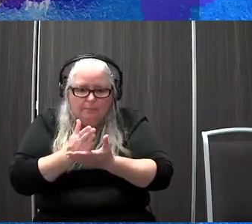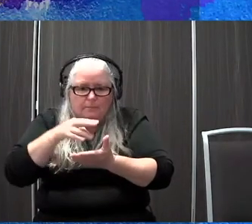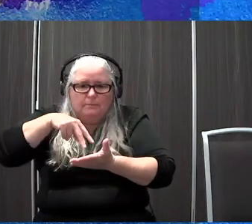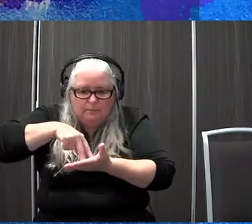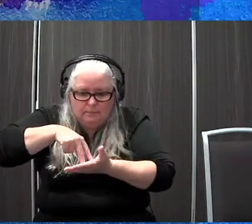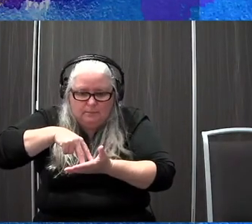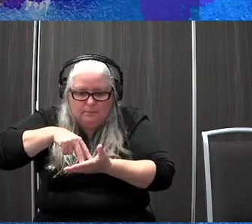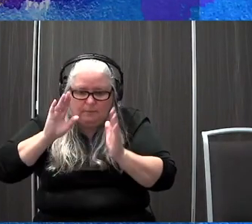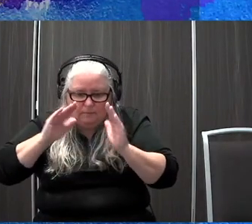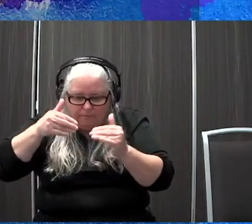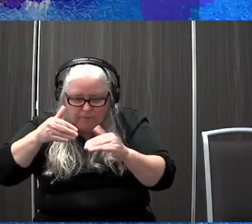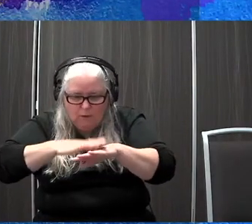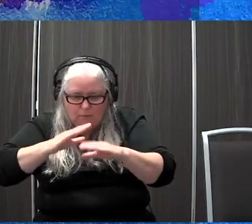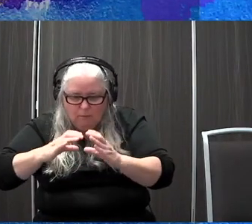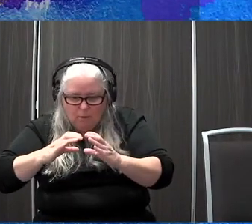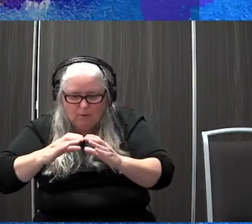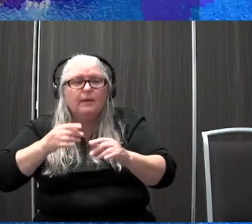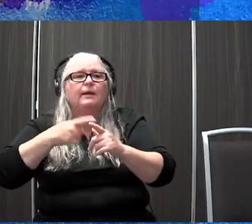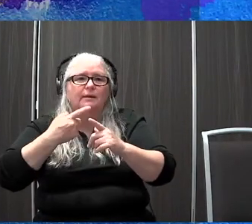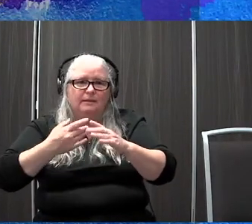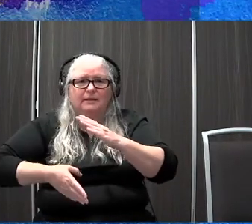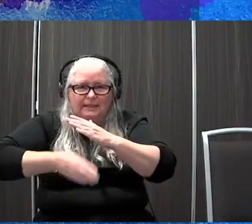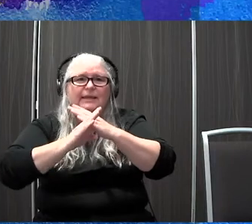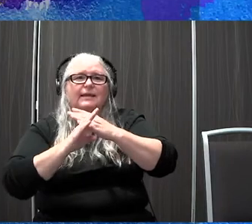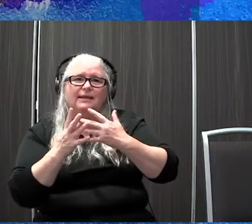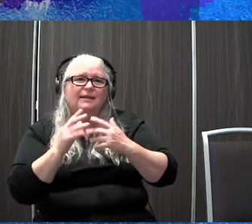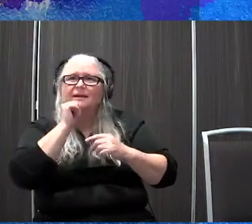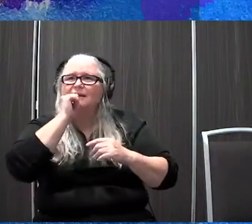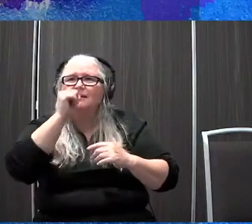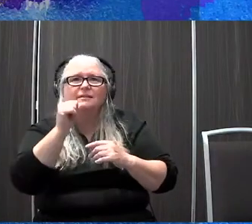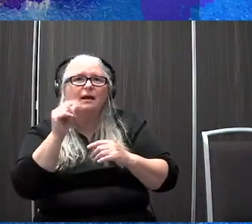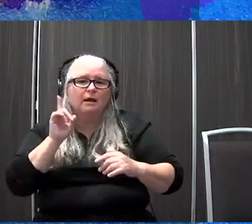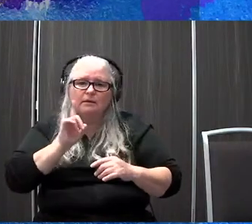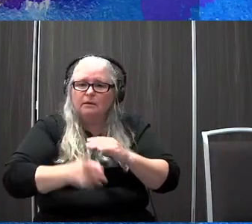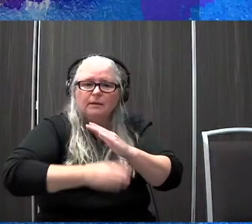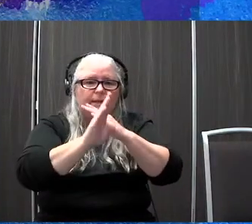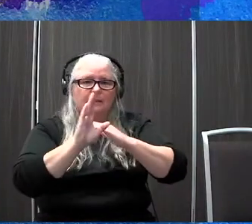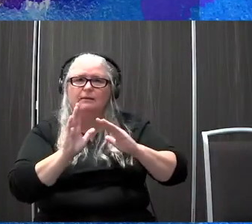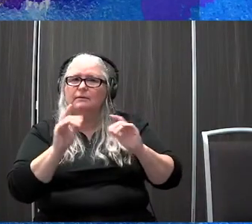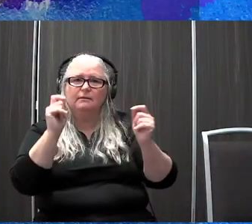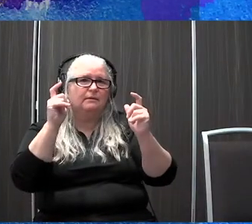to focus on the ball and then kicks it. So it's not, it's not a fluid run up to the ball and then kick it.